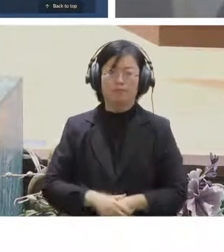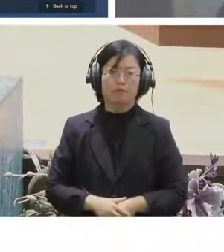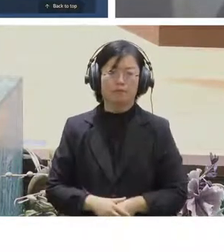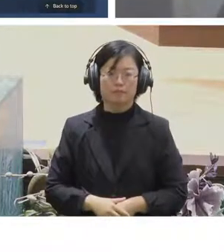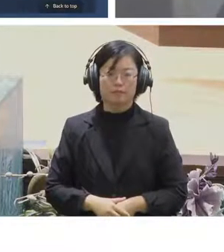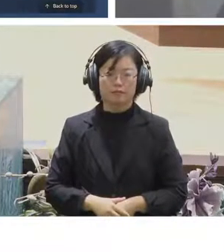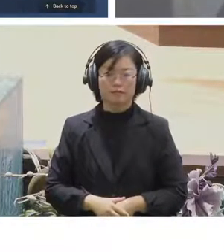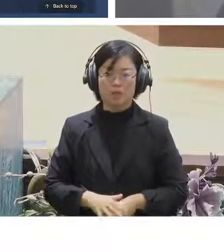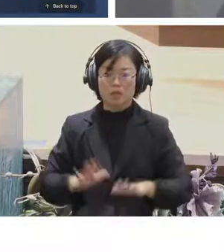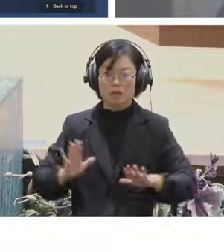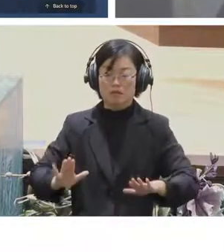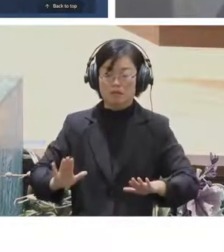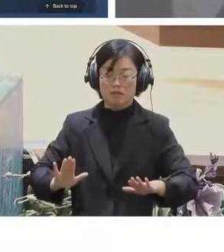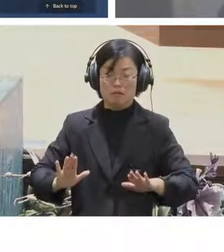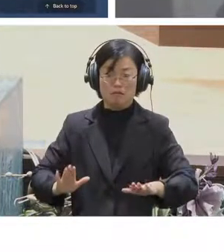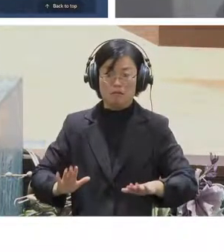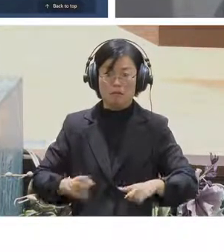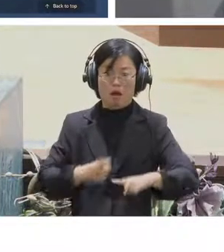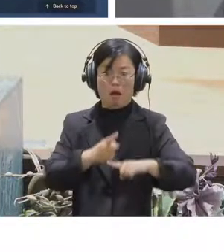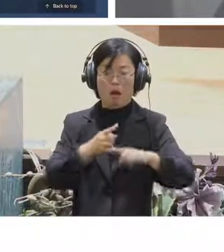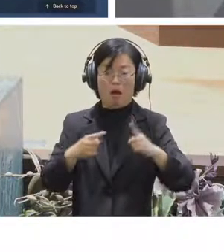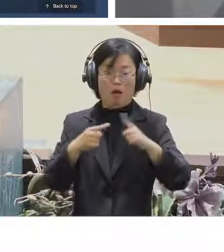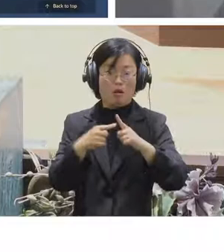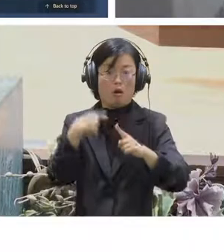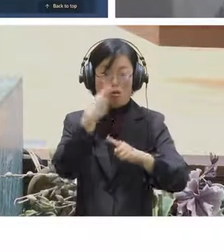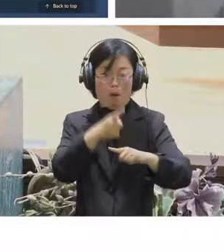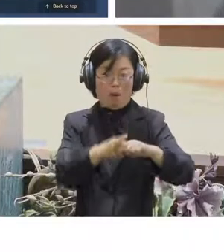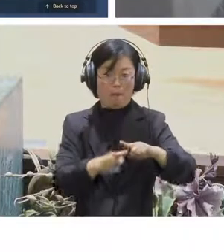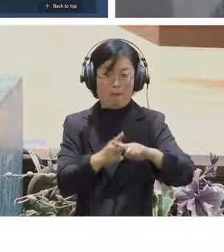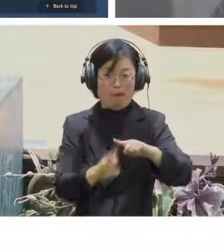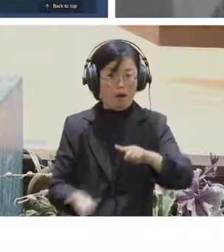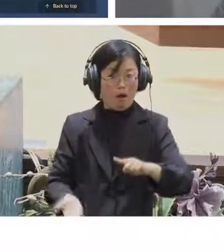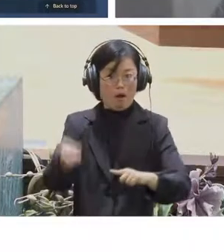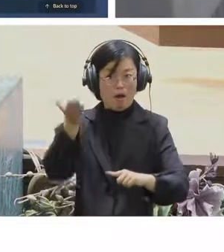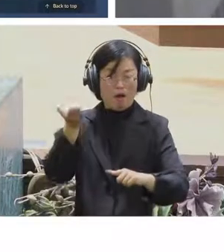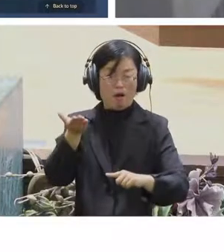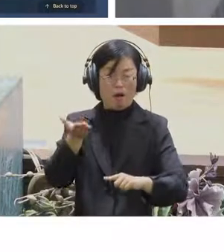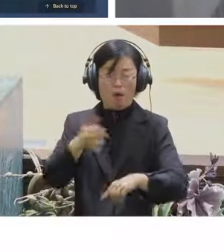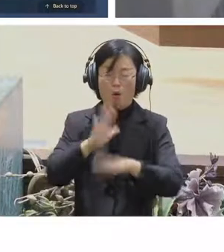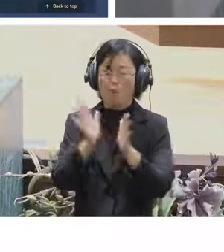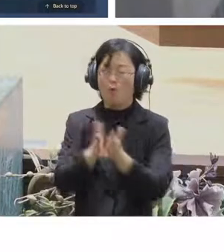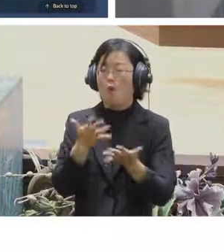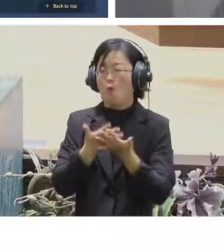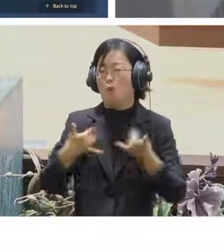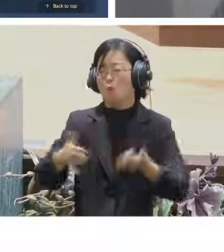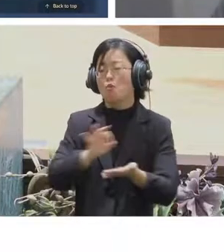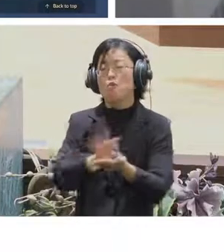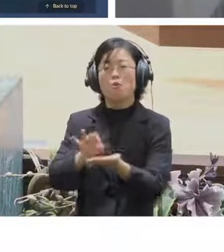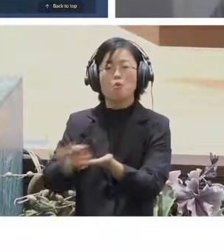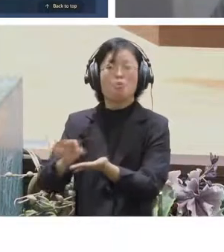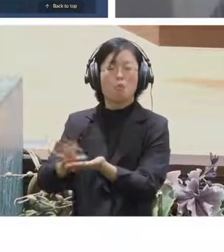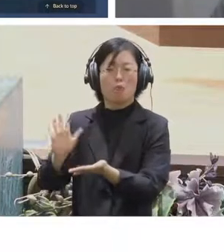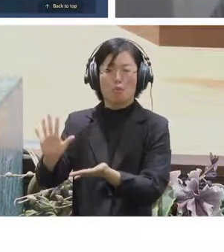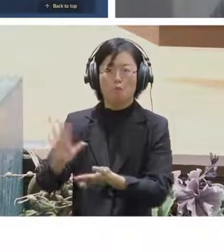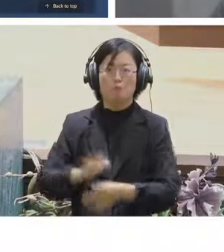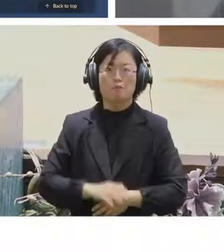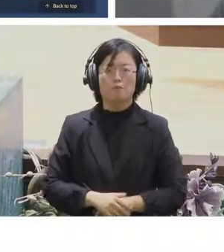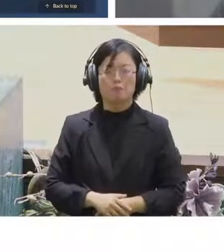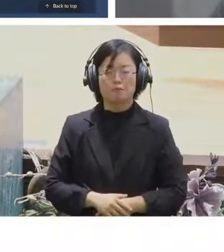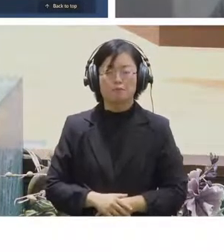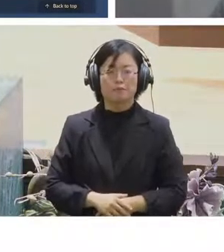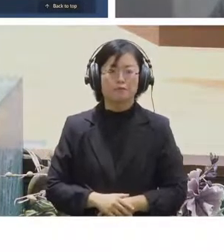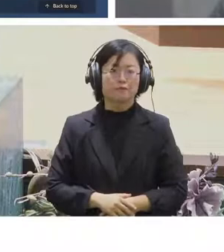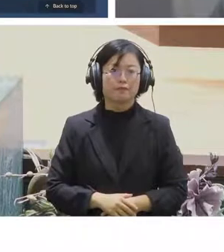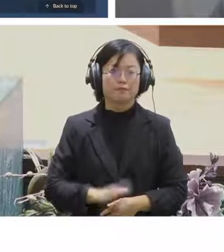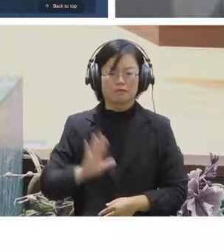to the internet the poor internet connection is actually